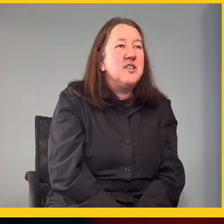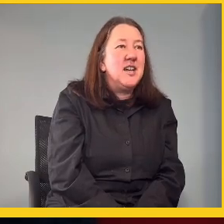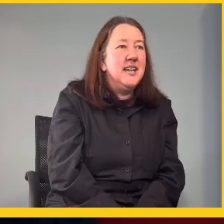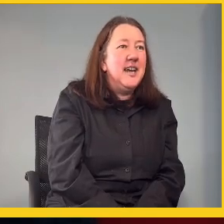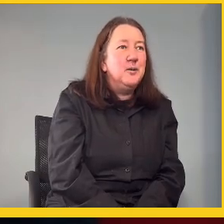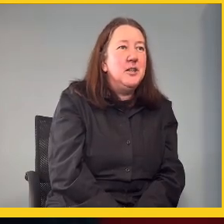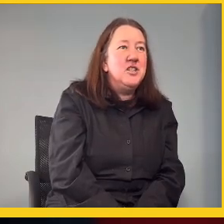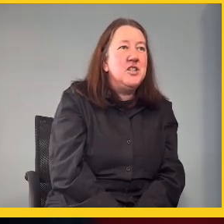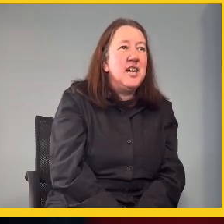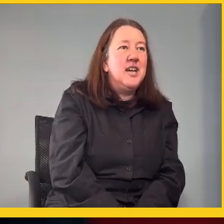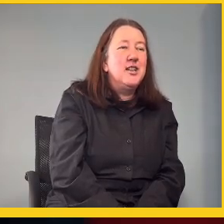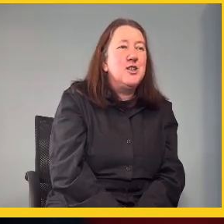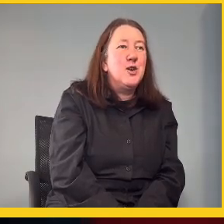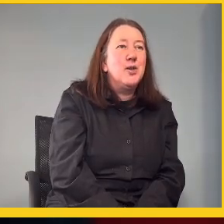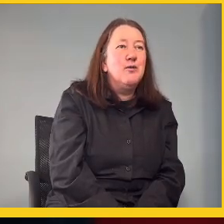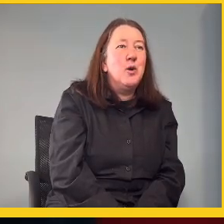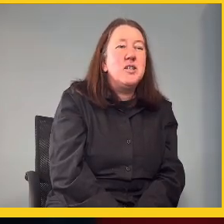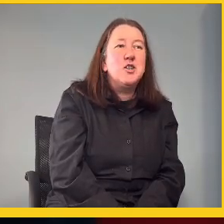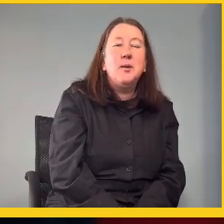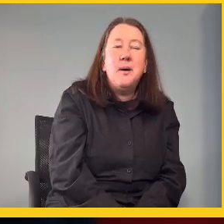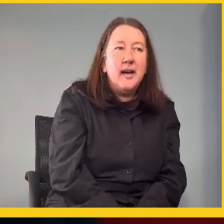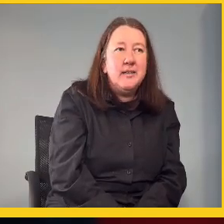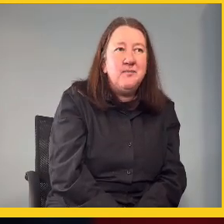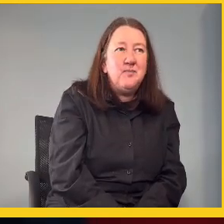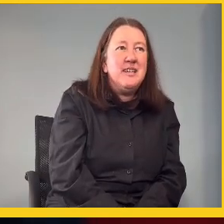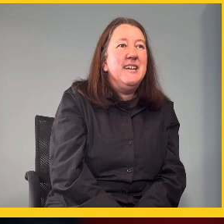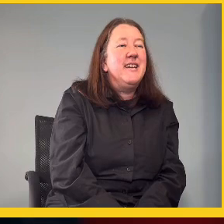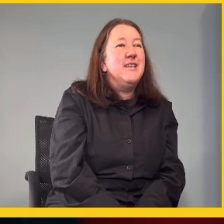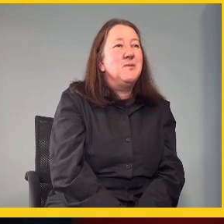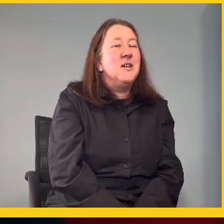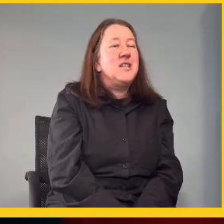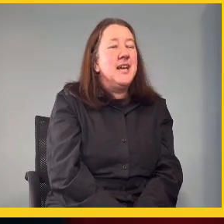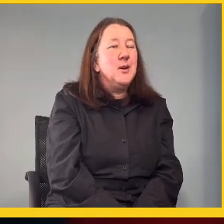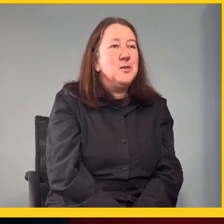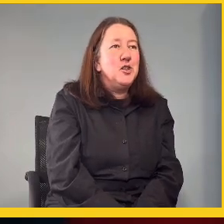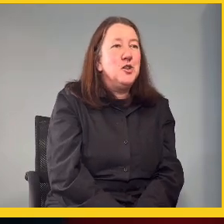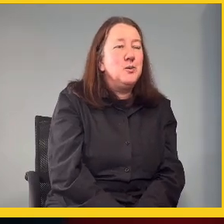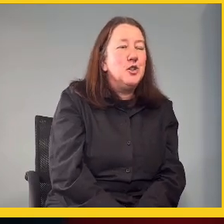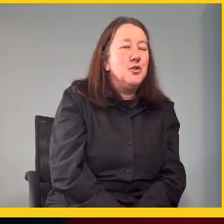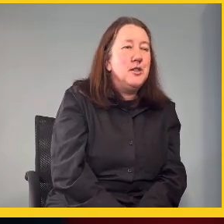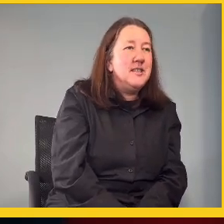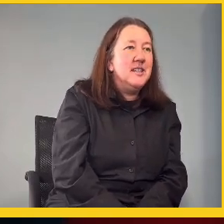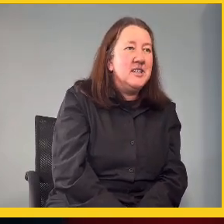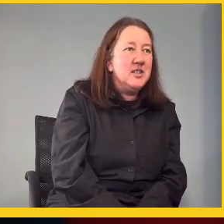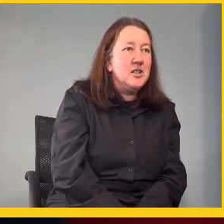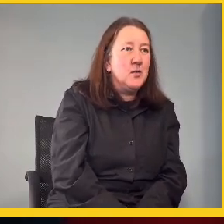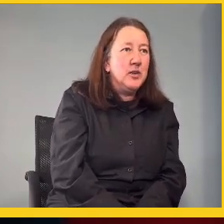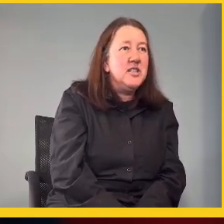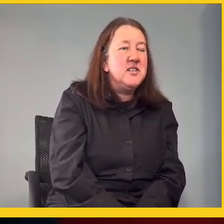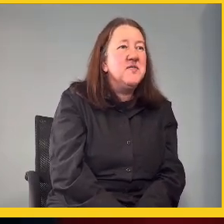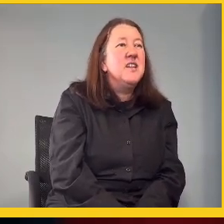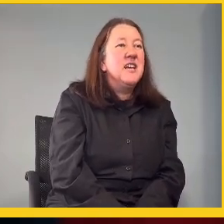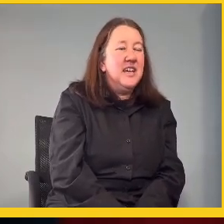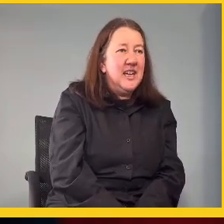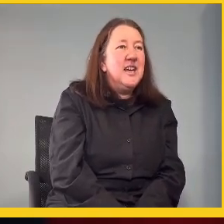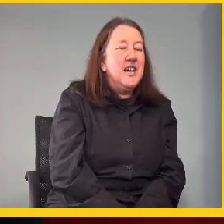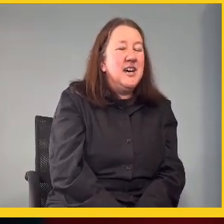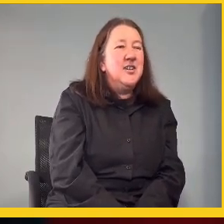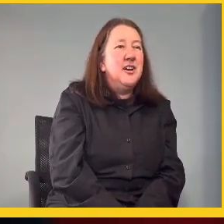South African Sign Language. And so the voice is not mine. It's my sign language instructor, Trudy Tennyson's voice.